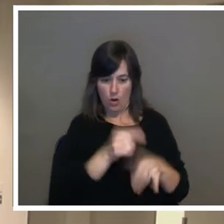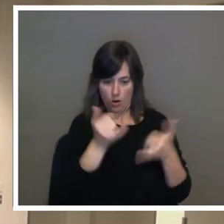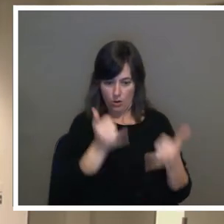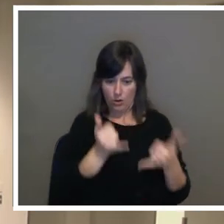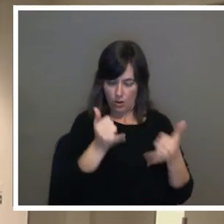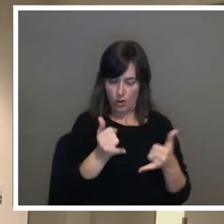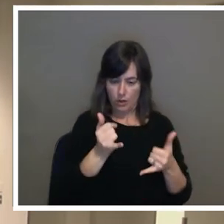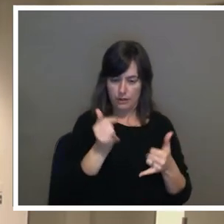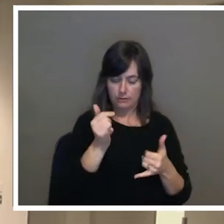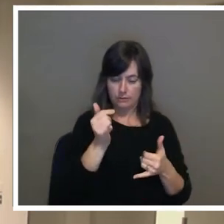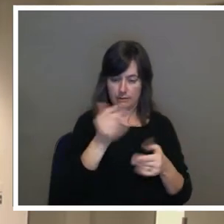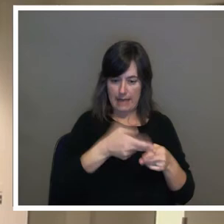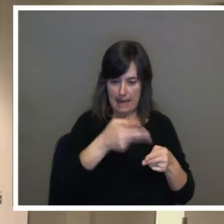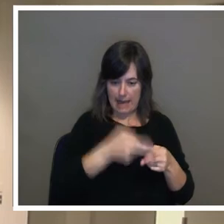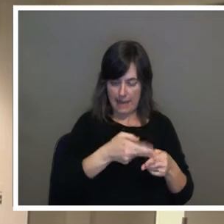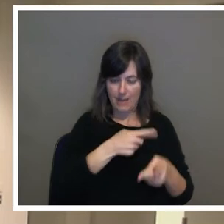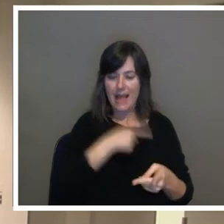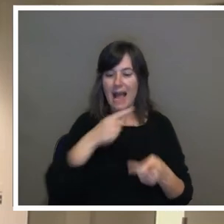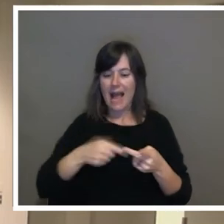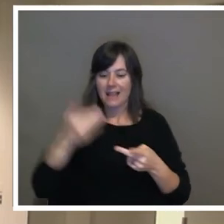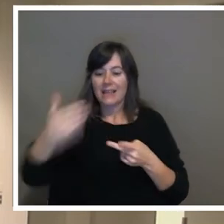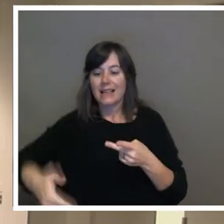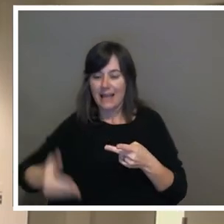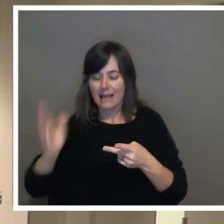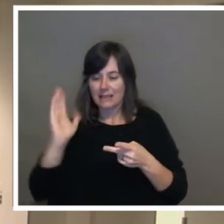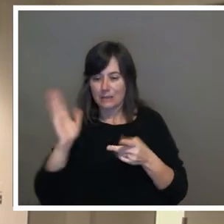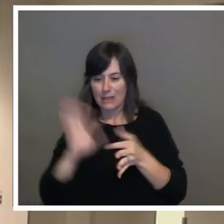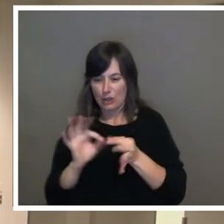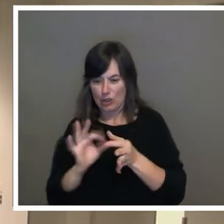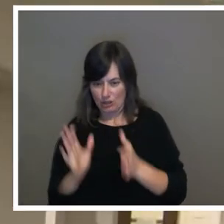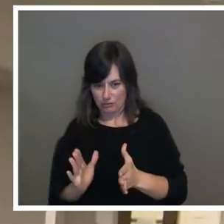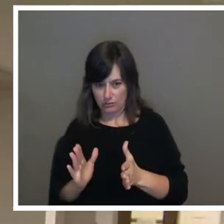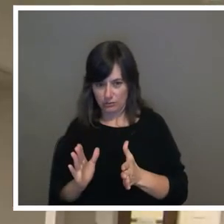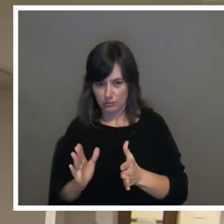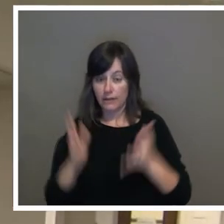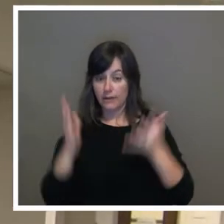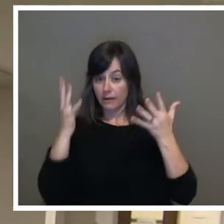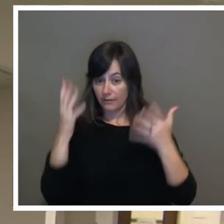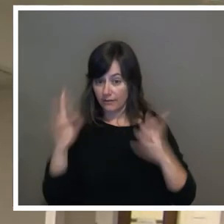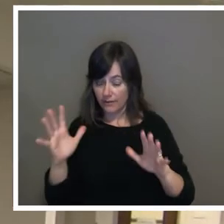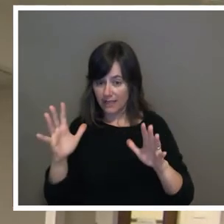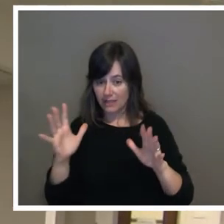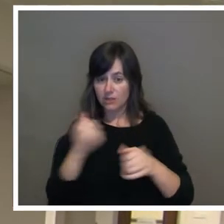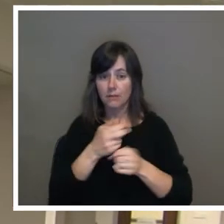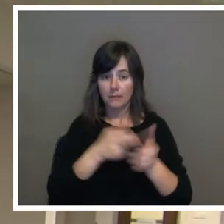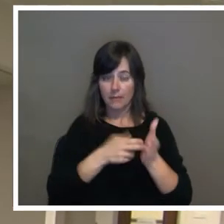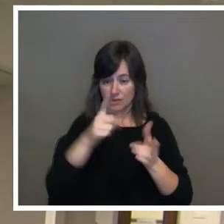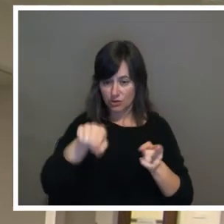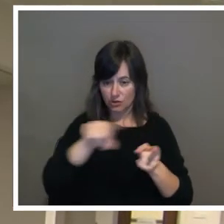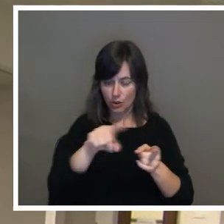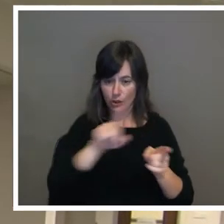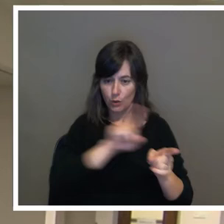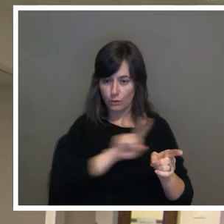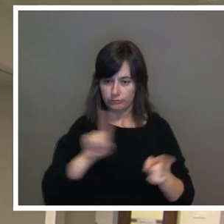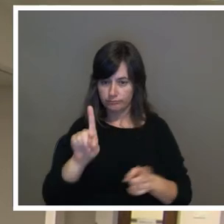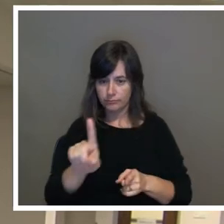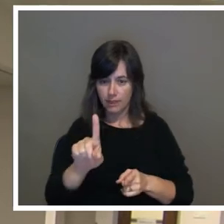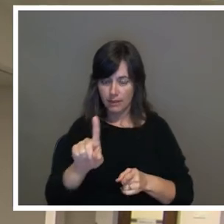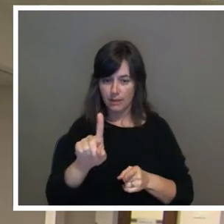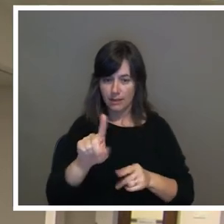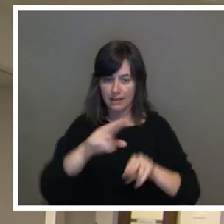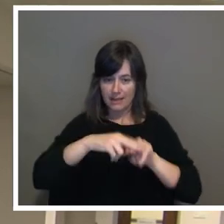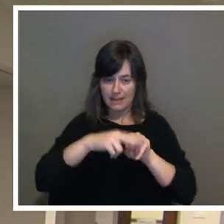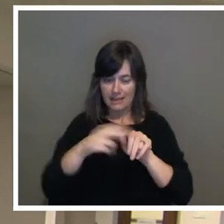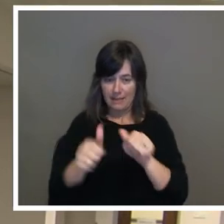also call the name of the next speaker. When I do that, can you please make sure to make your way to the seat behind one